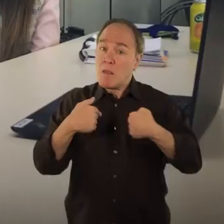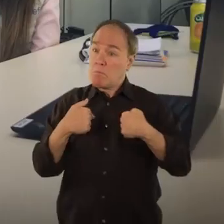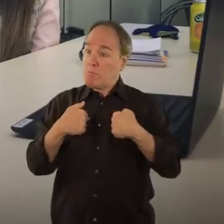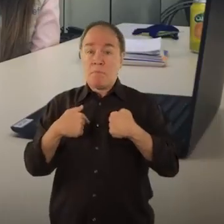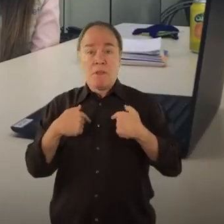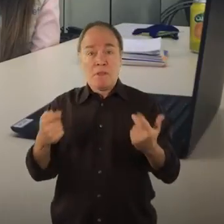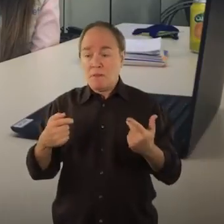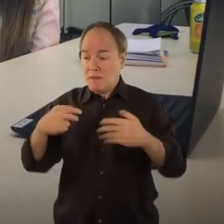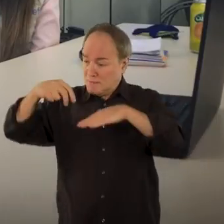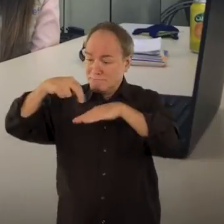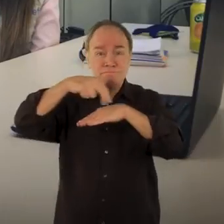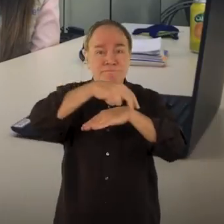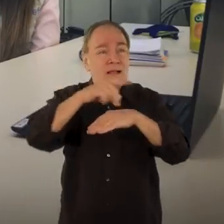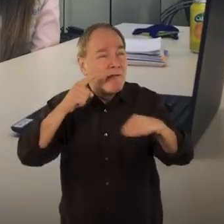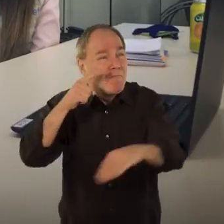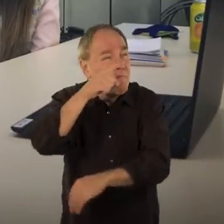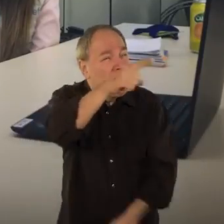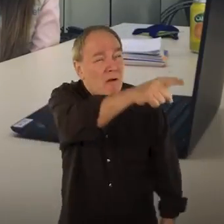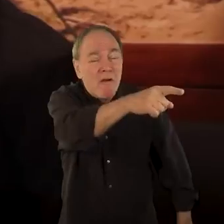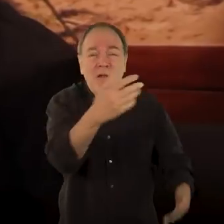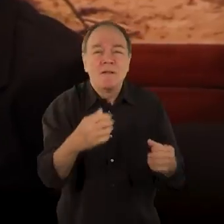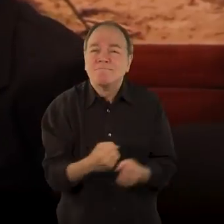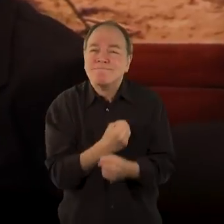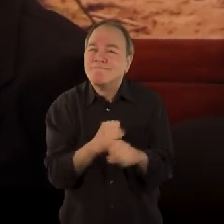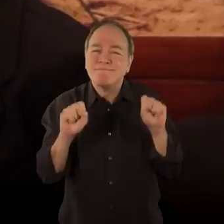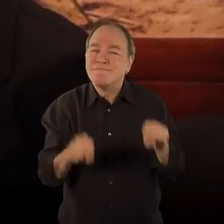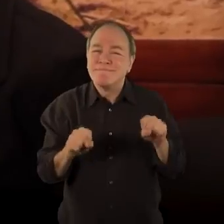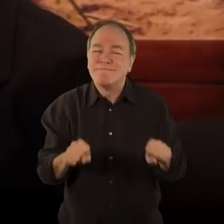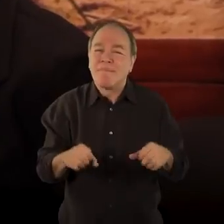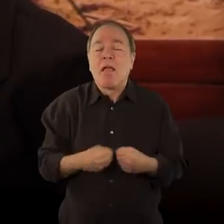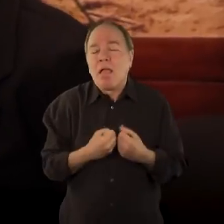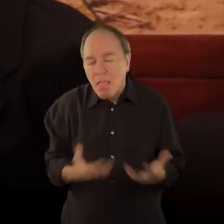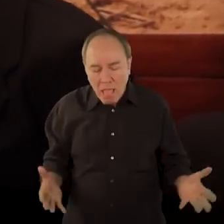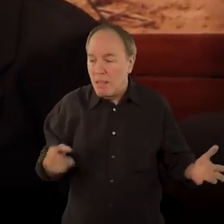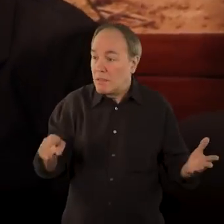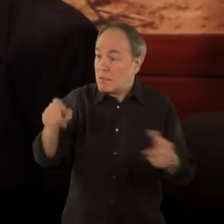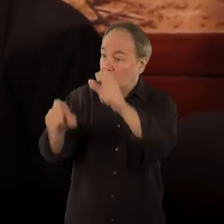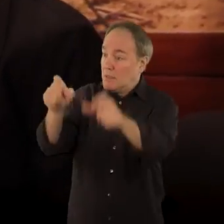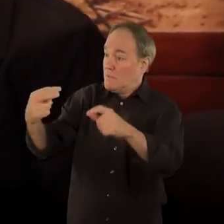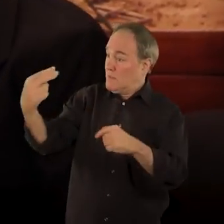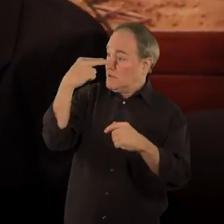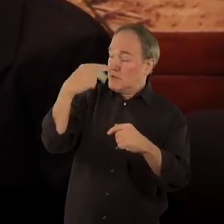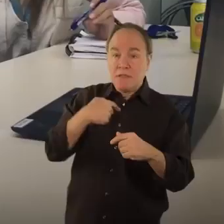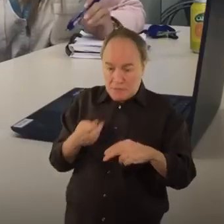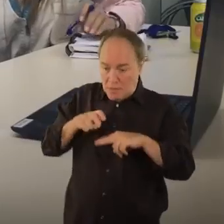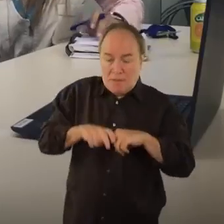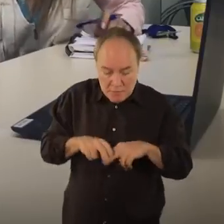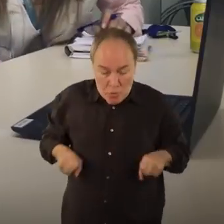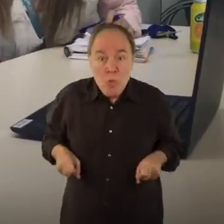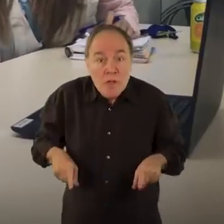walking, I'm very tired and when people see the wheelchair, they don't want to take me.